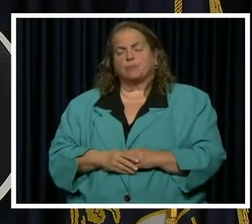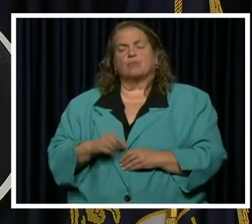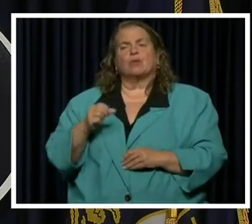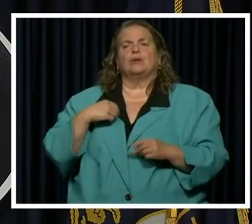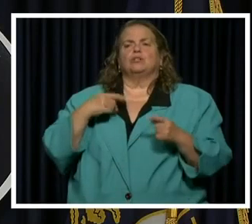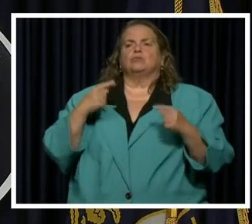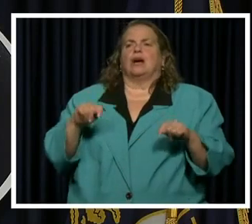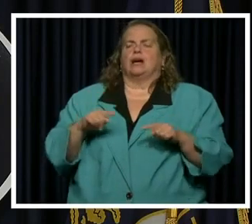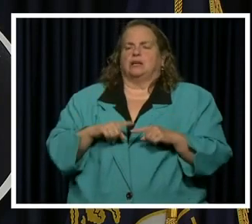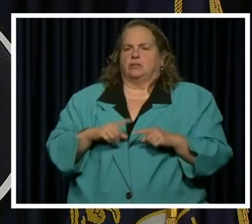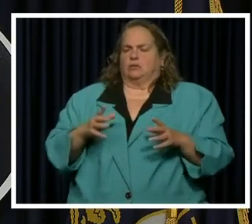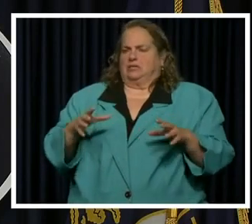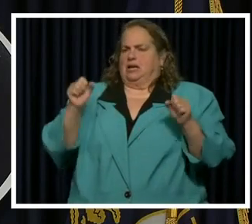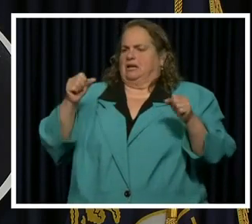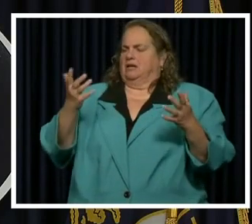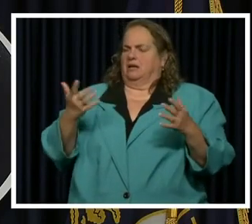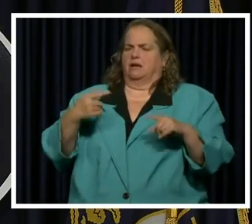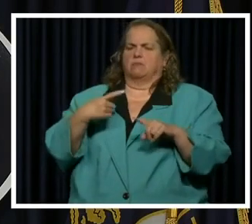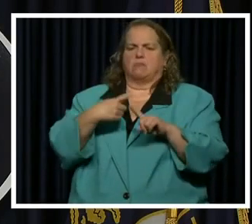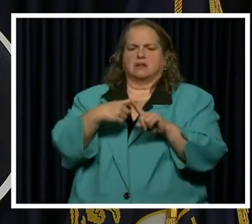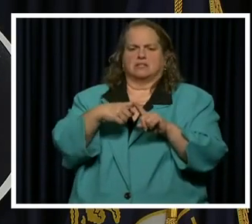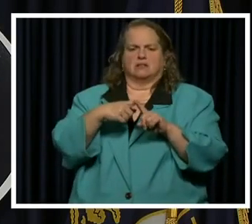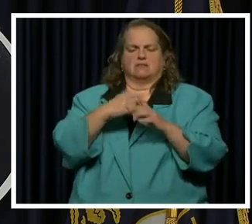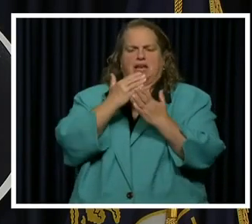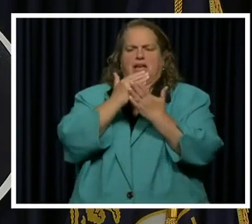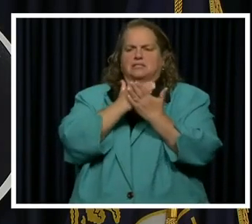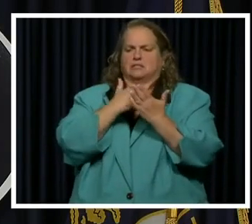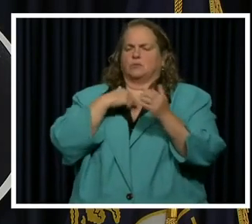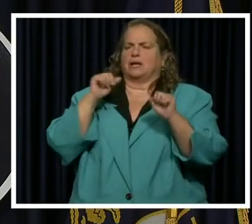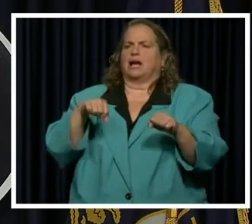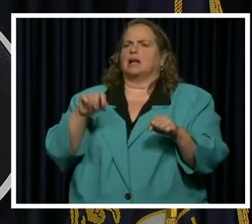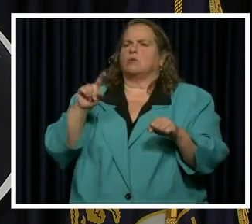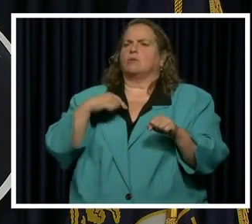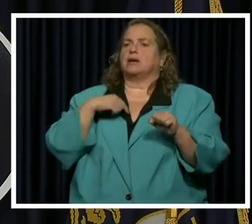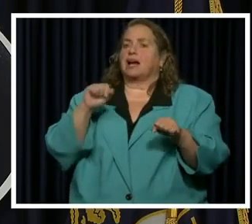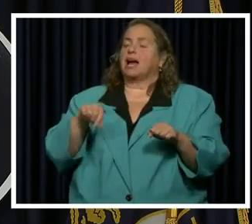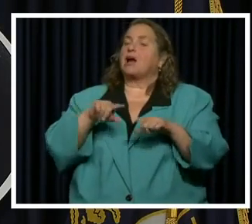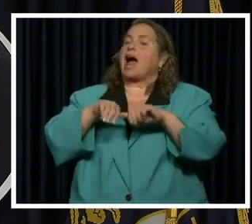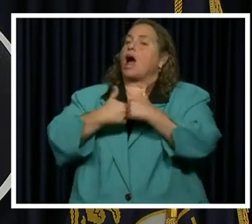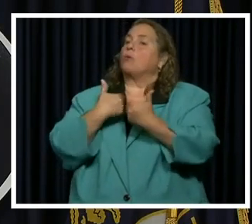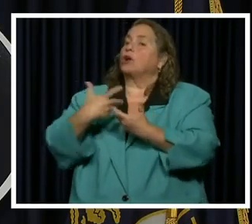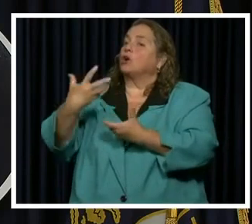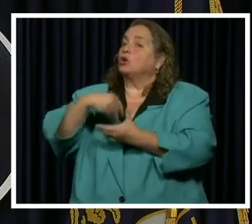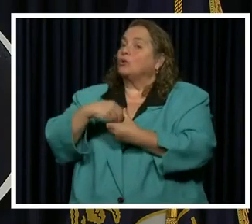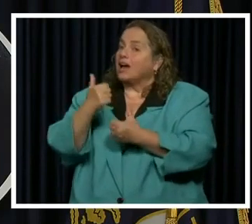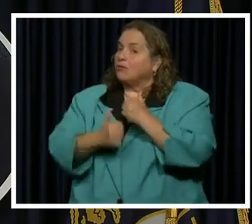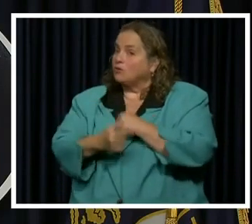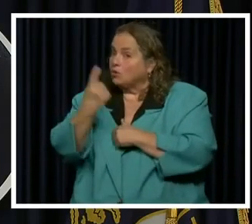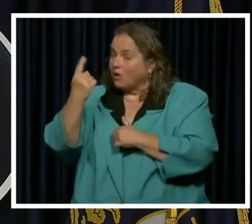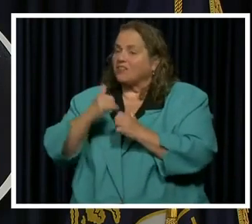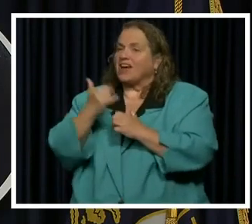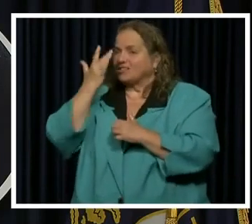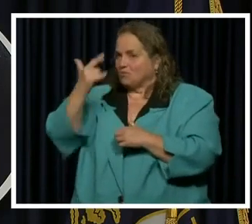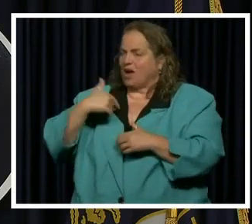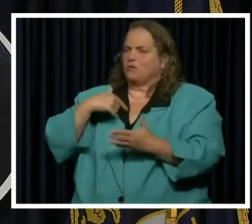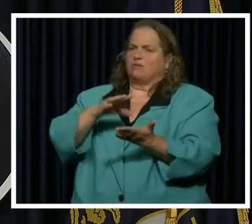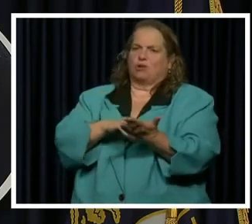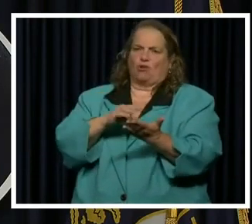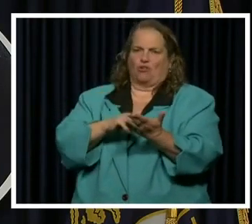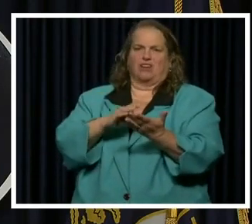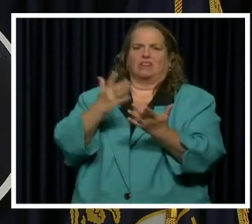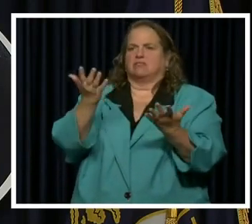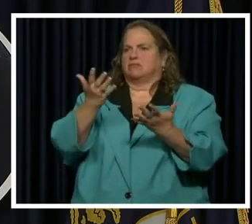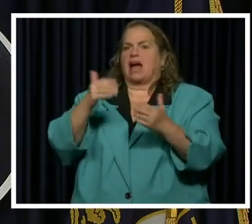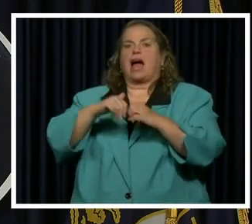positive lessons through this where we can find them. And one has been how we include everybody, which is why we have been learning sign language.